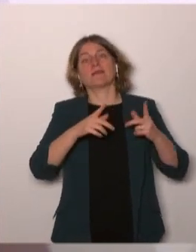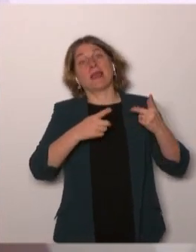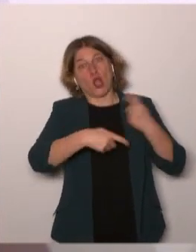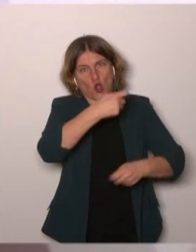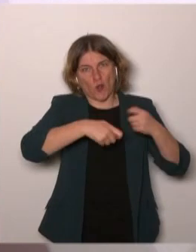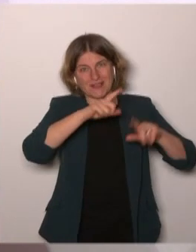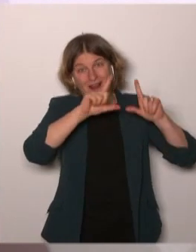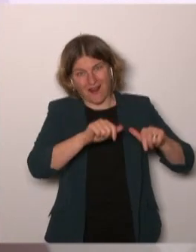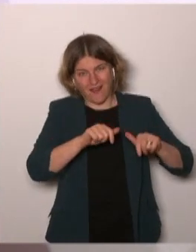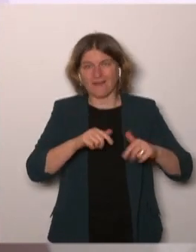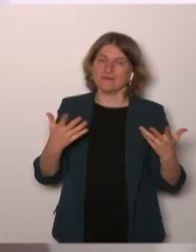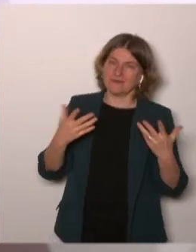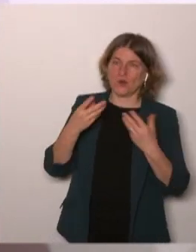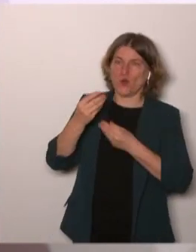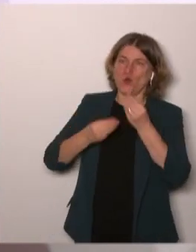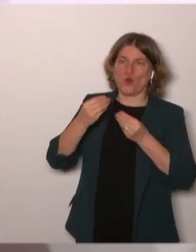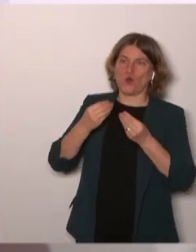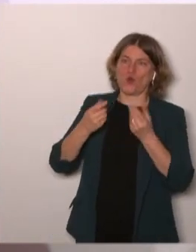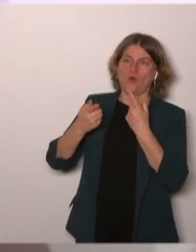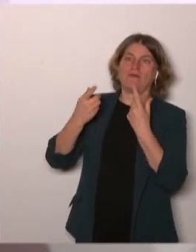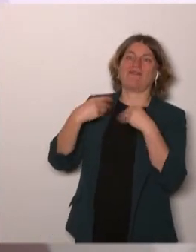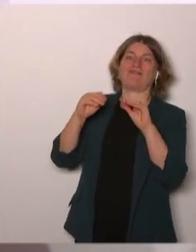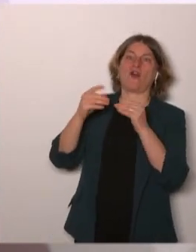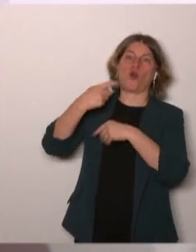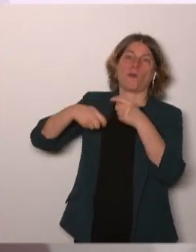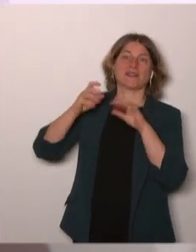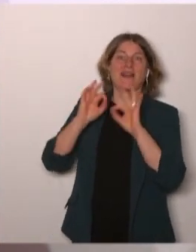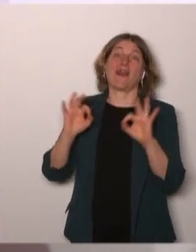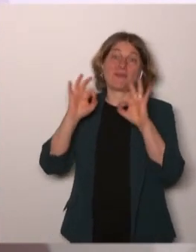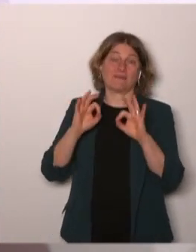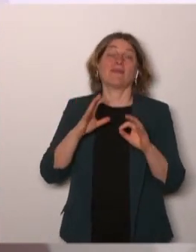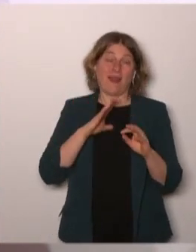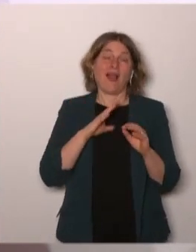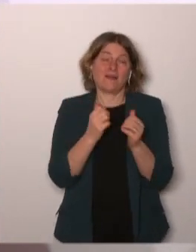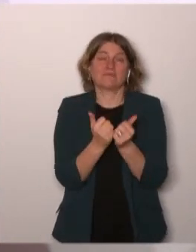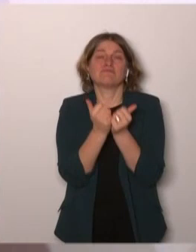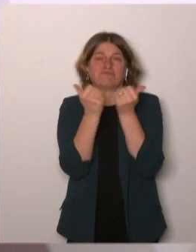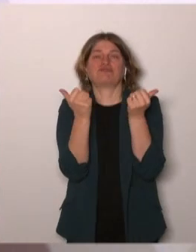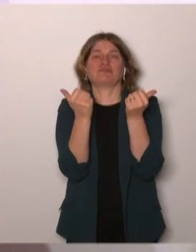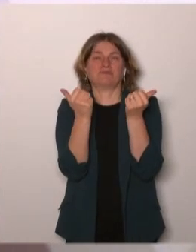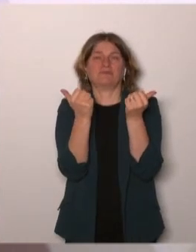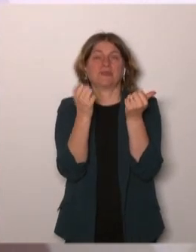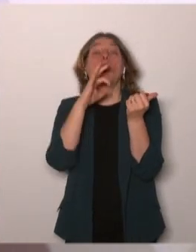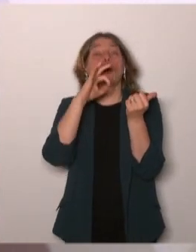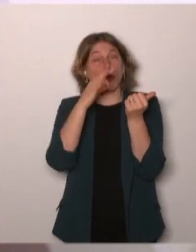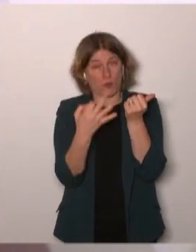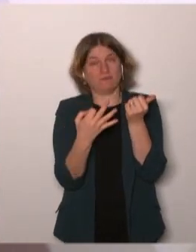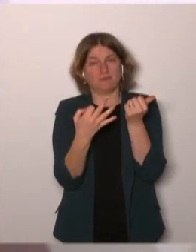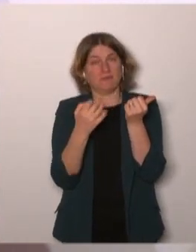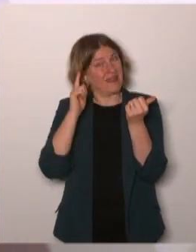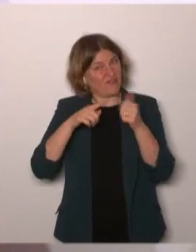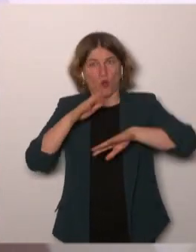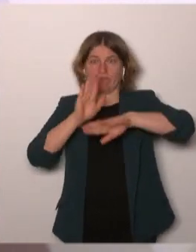much more difficult and the gap is actually increasing and that's what we want to alert it's not necessarily the case